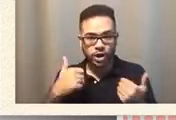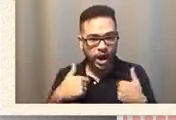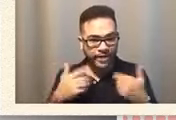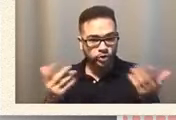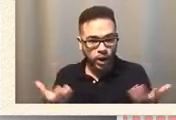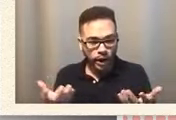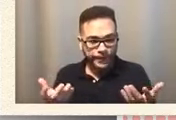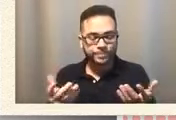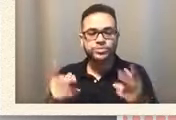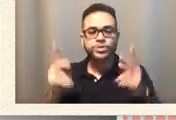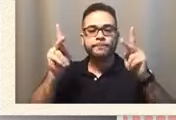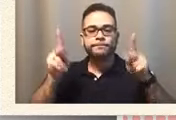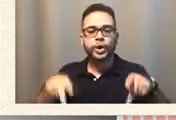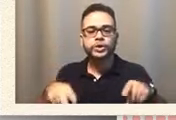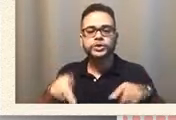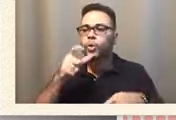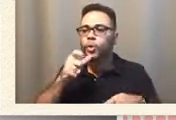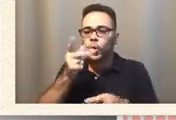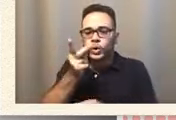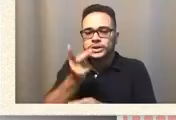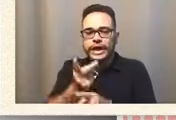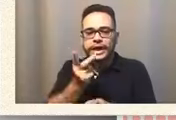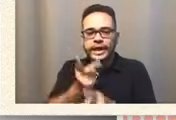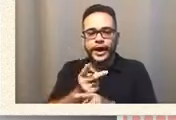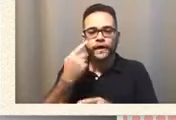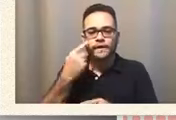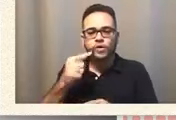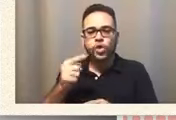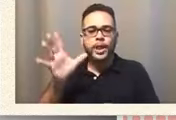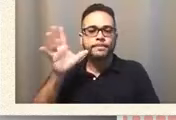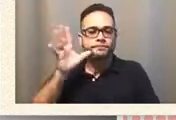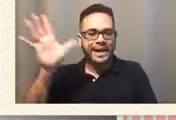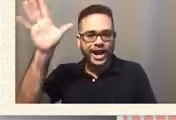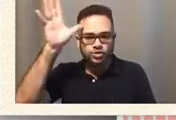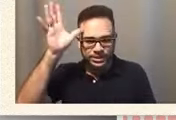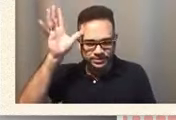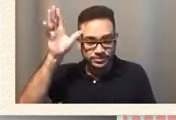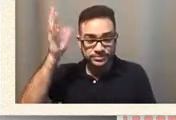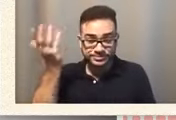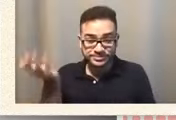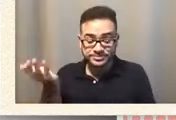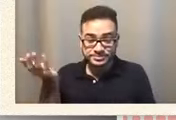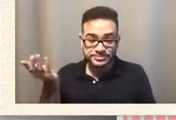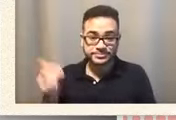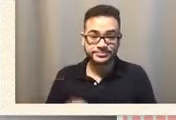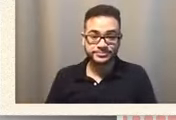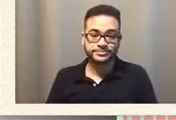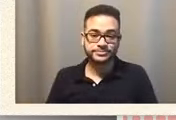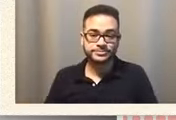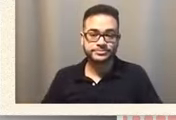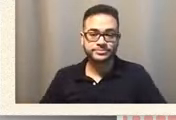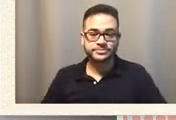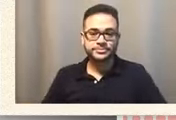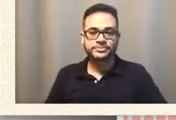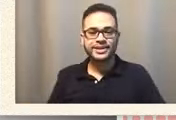who takes care of the parent. Mm-hmm. The psychological,